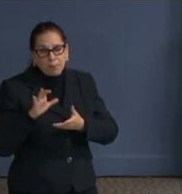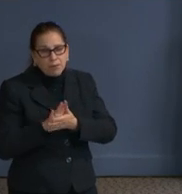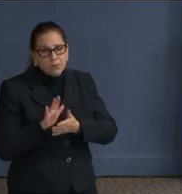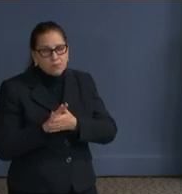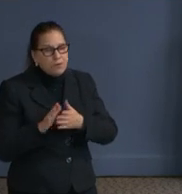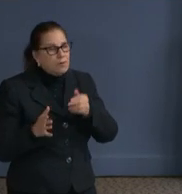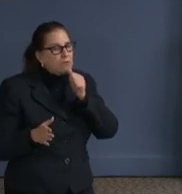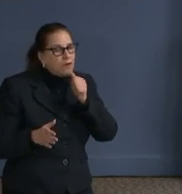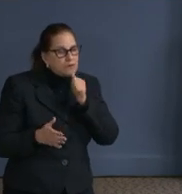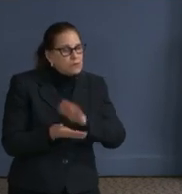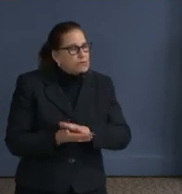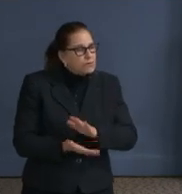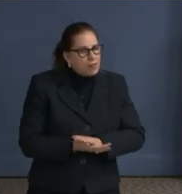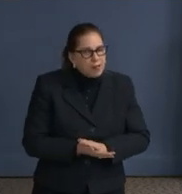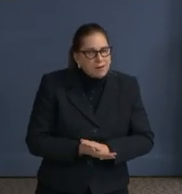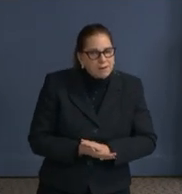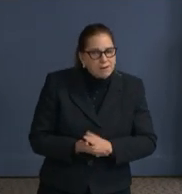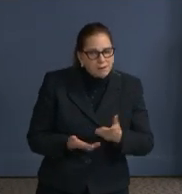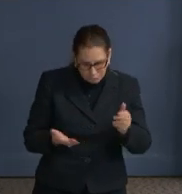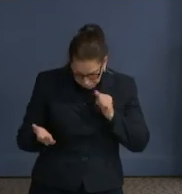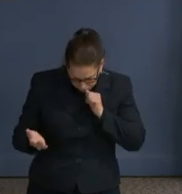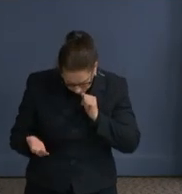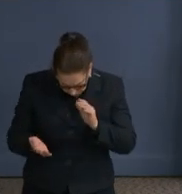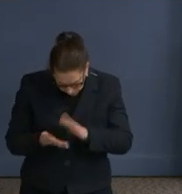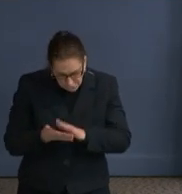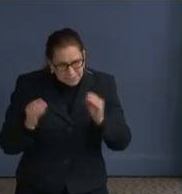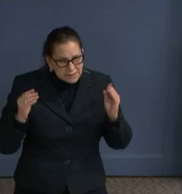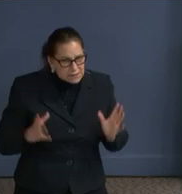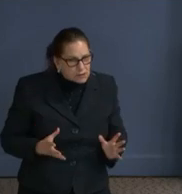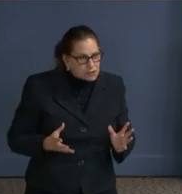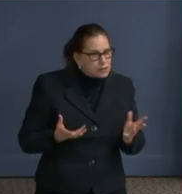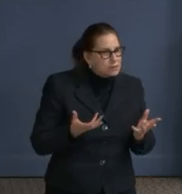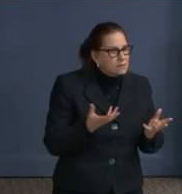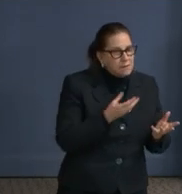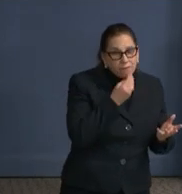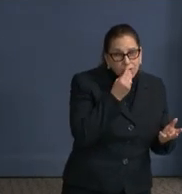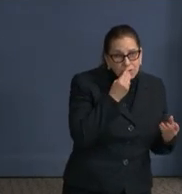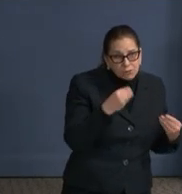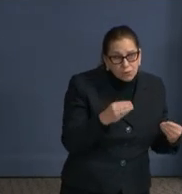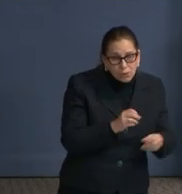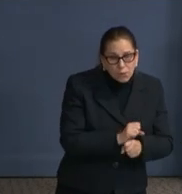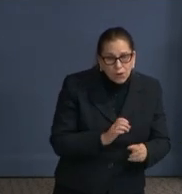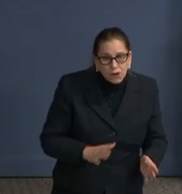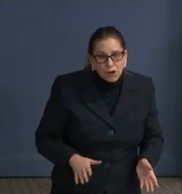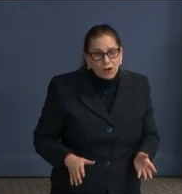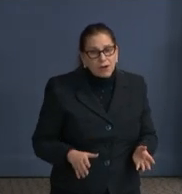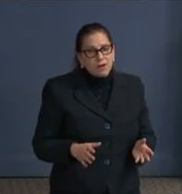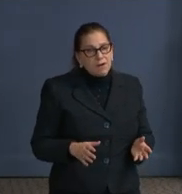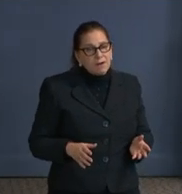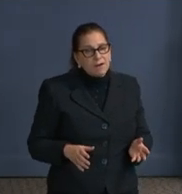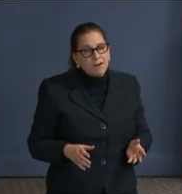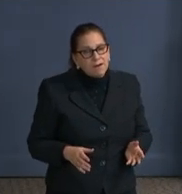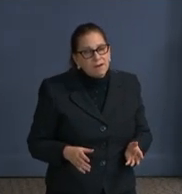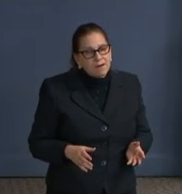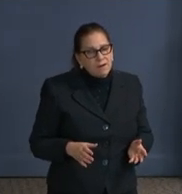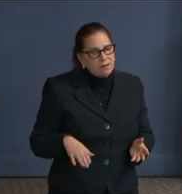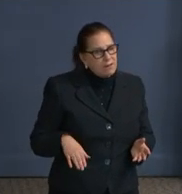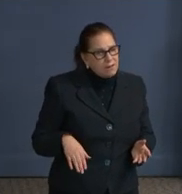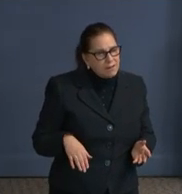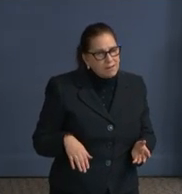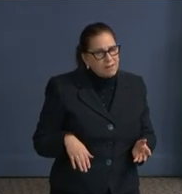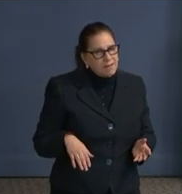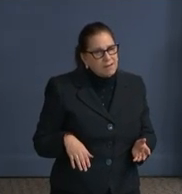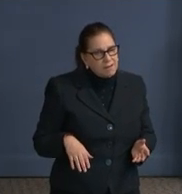will private school teachers, when will child care workers, grocery store workers, the people who are in the current phase but aren't yet eligible, when will they